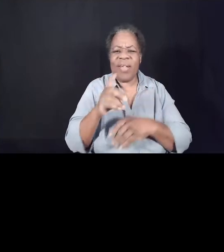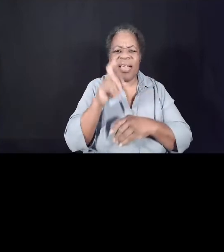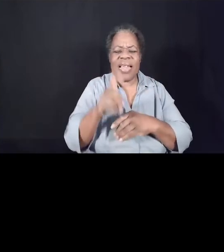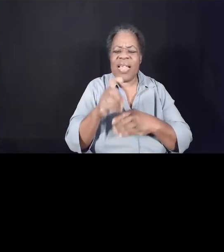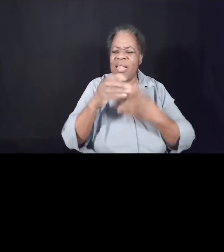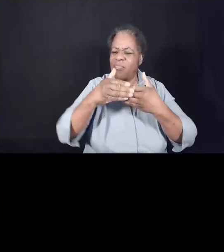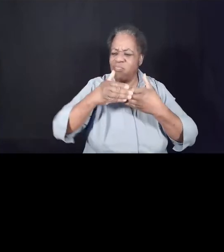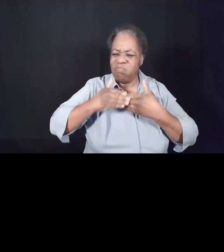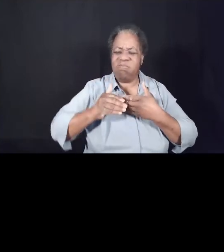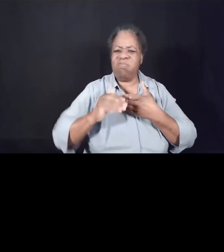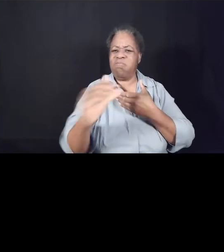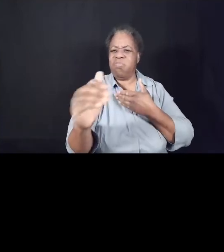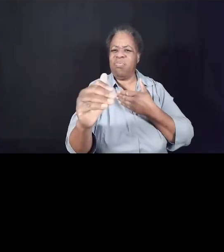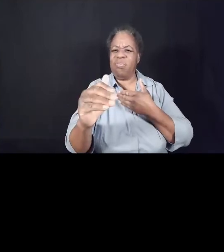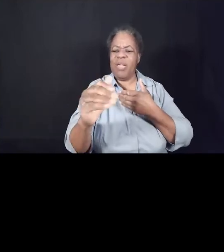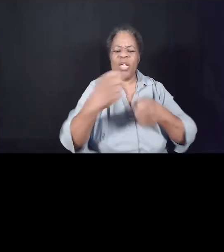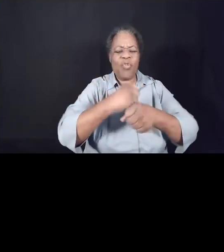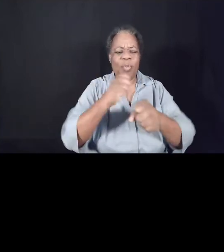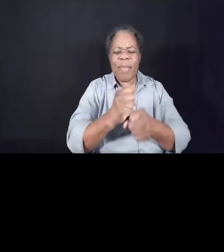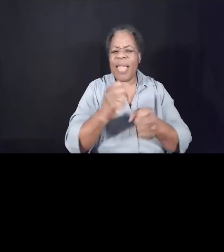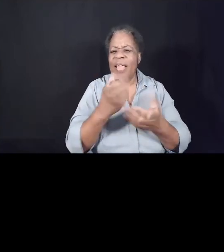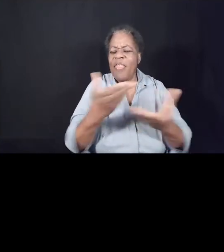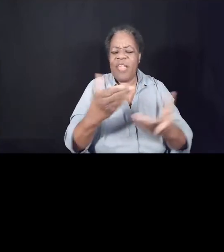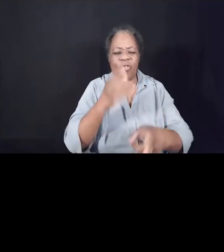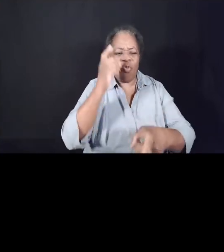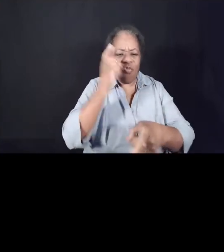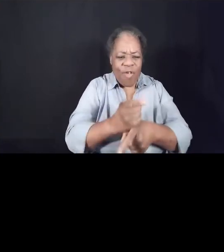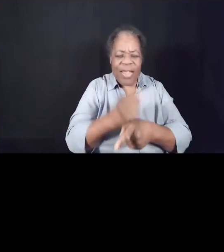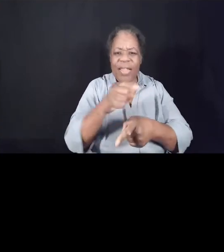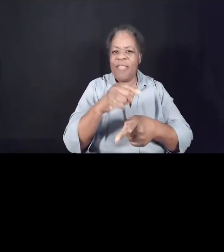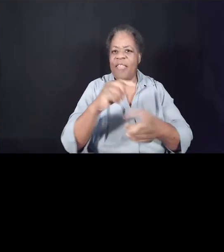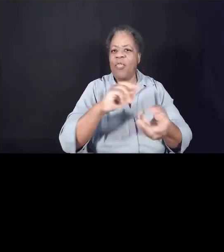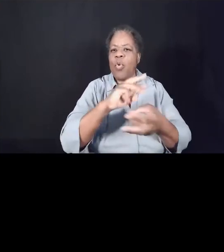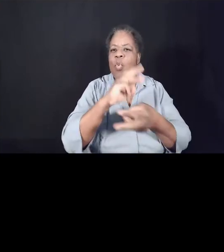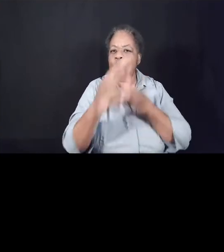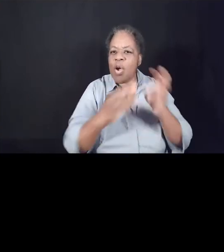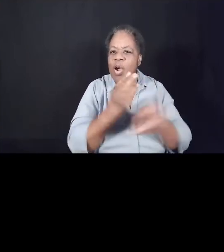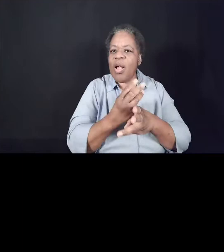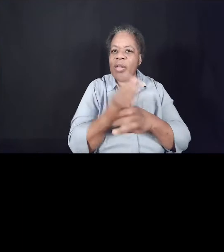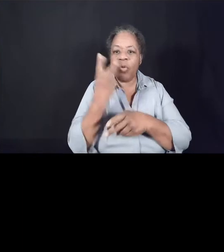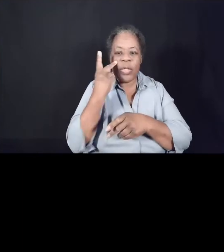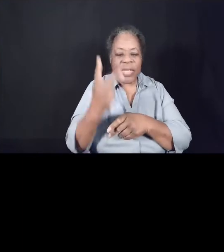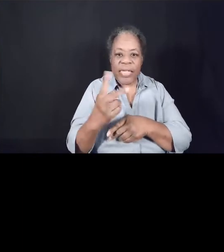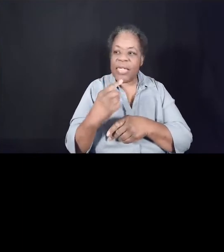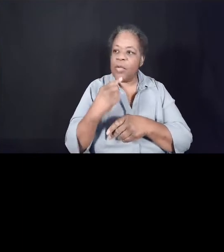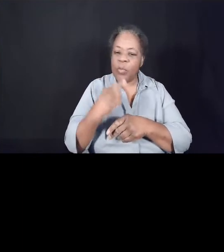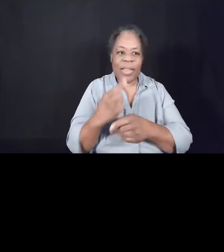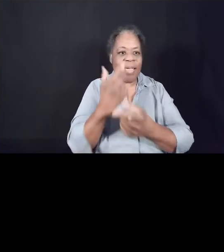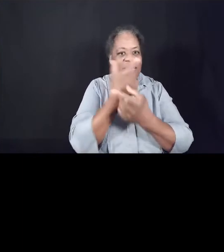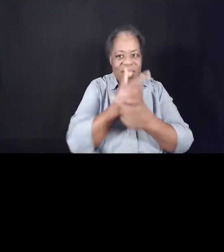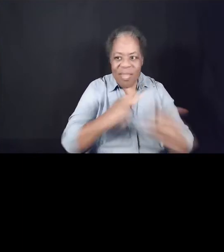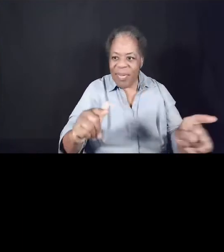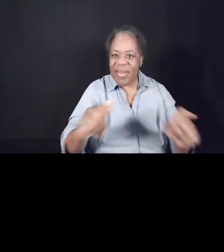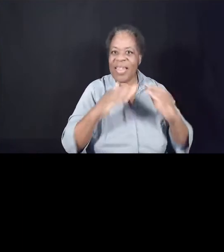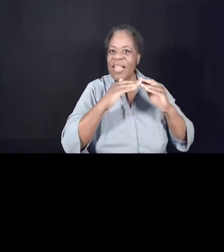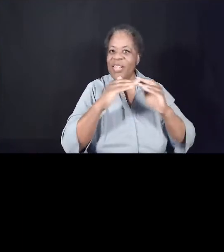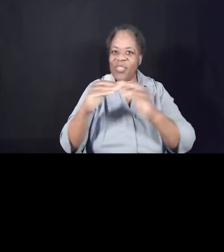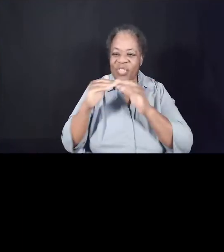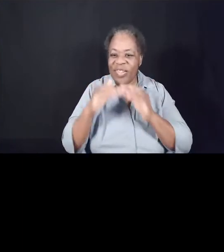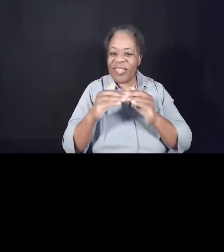to put things right in this world. To see that there really is liberty and justice for all.